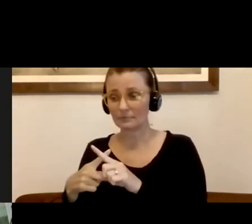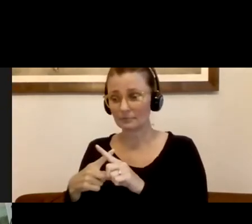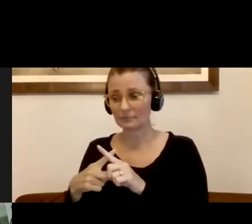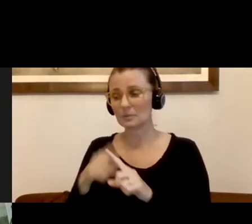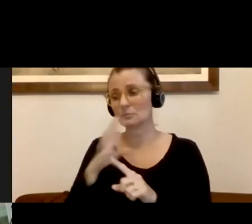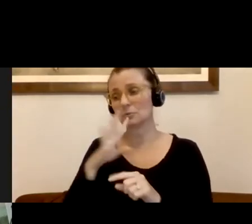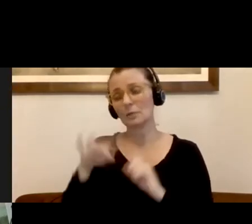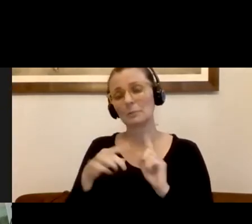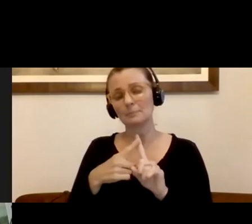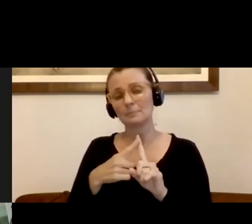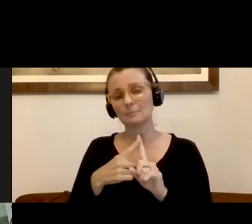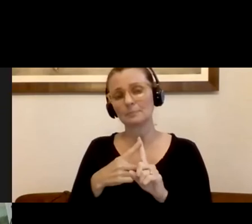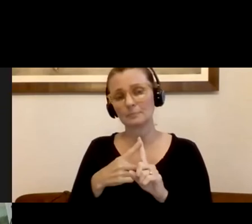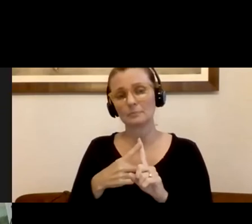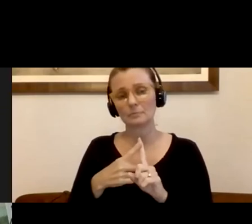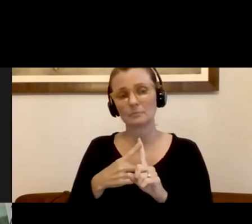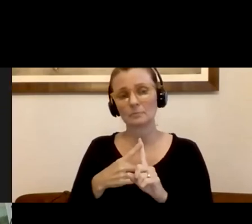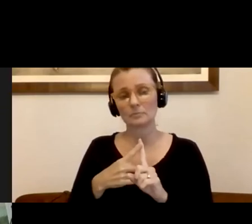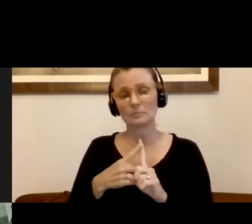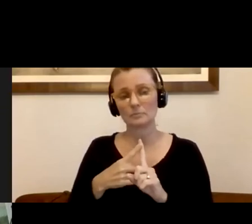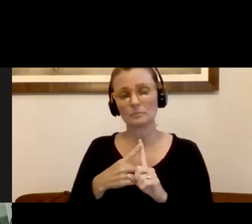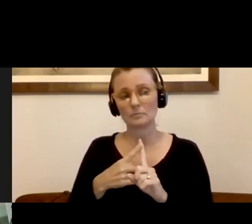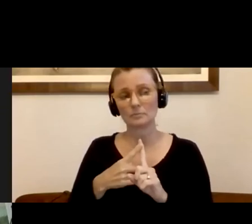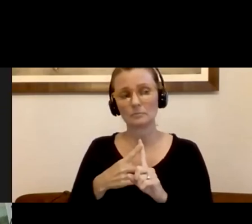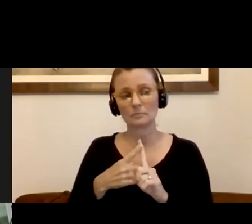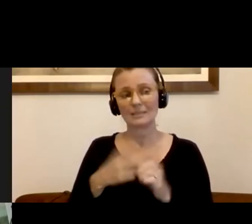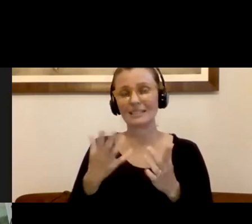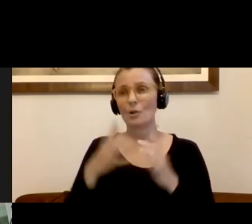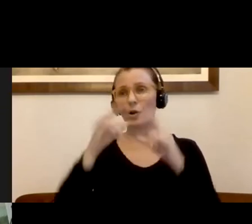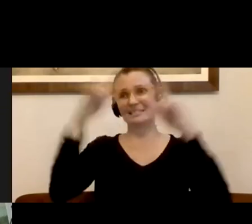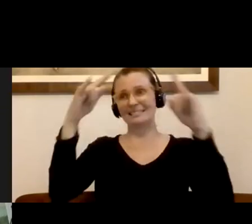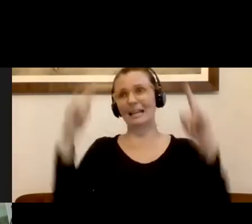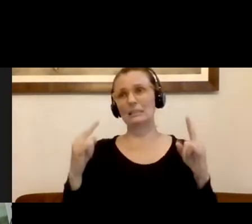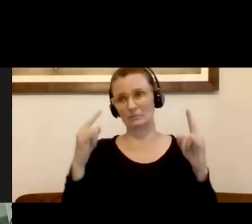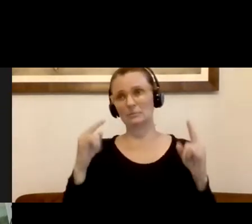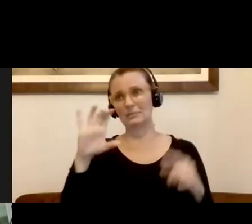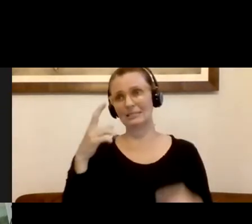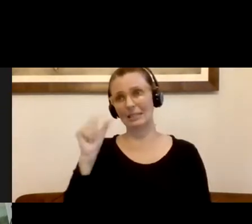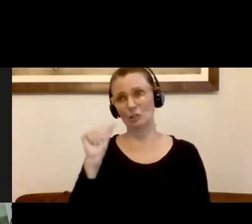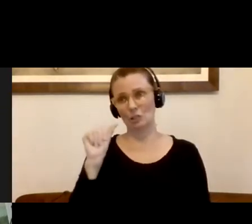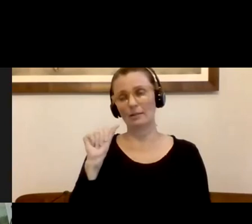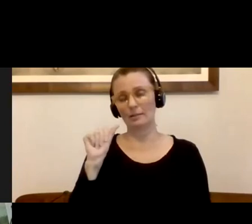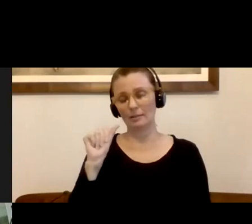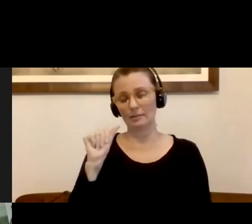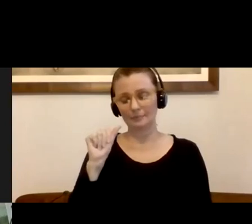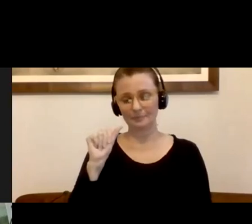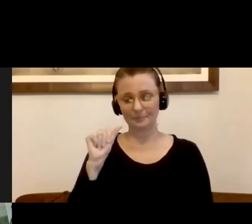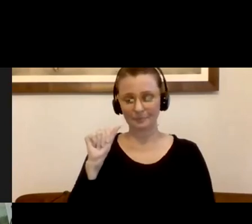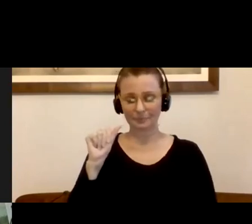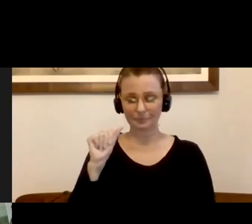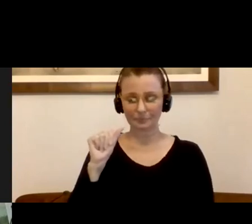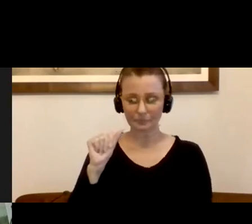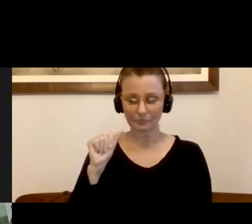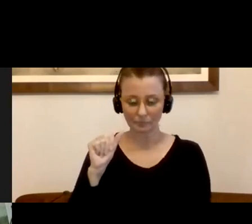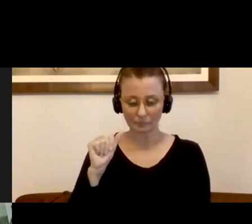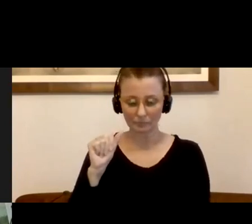up at the tent here at behind CHA hospital. Of those, the majority of the positive tests are showing up in